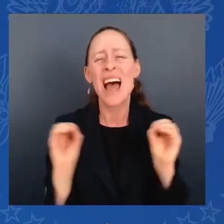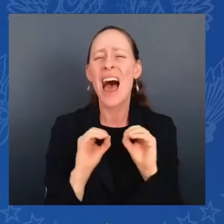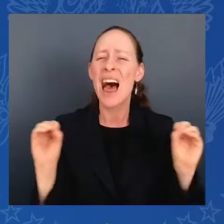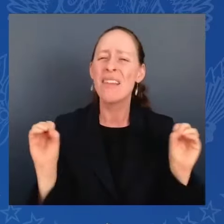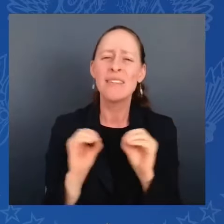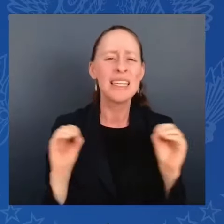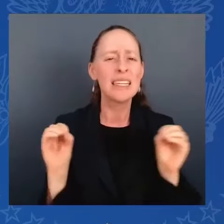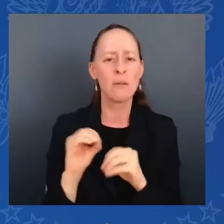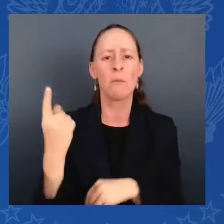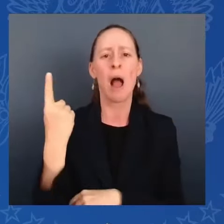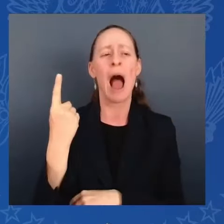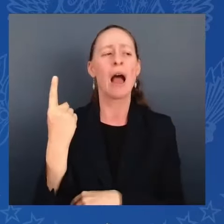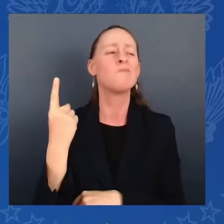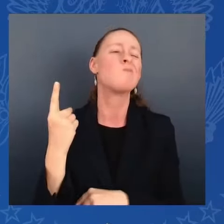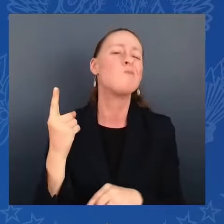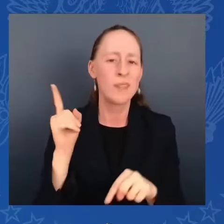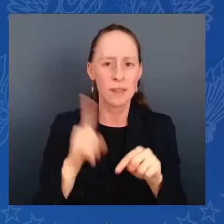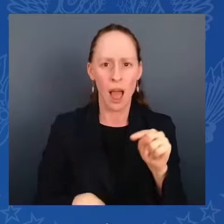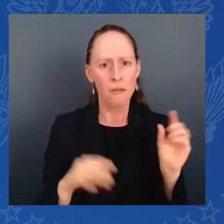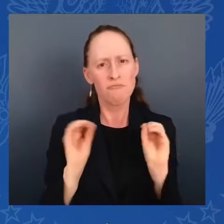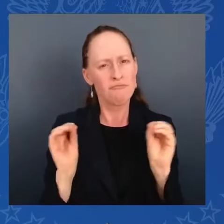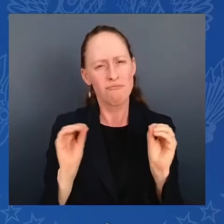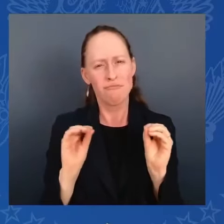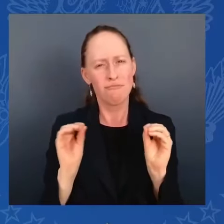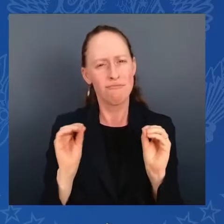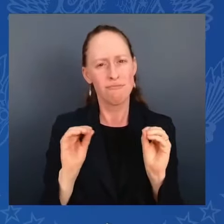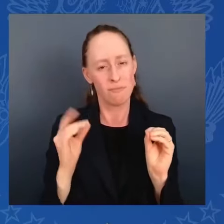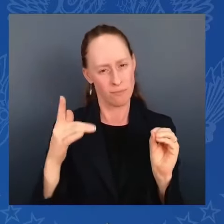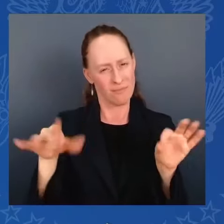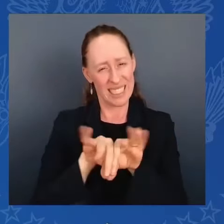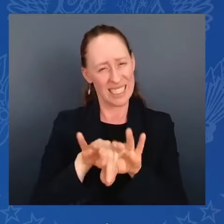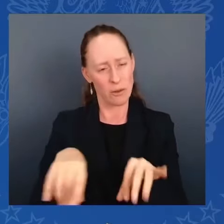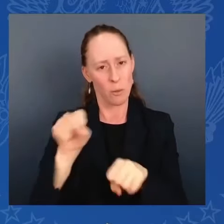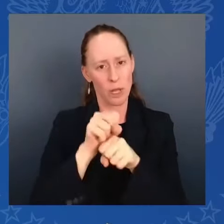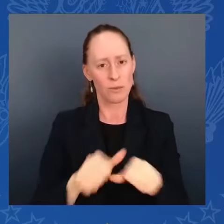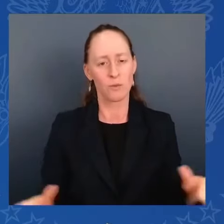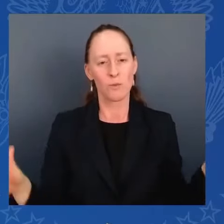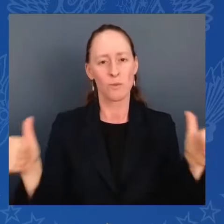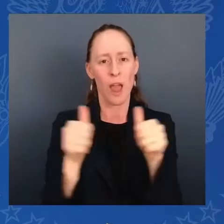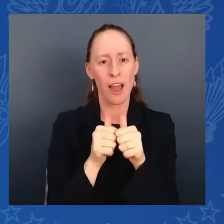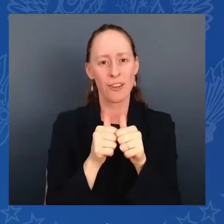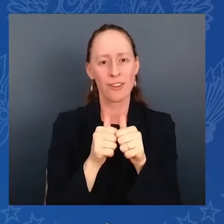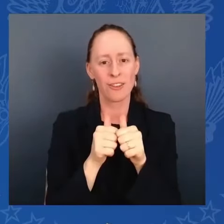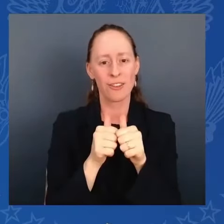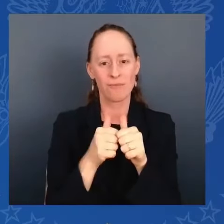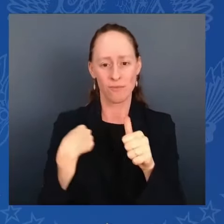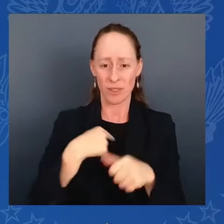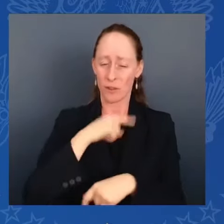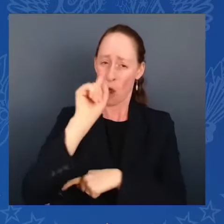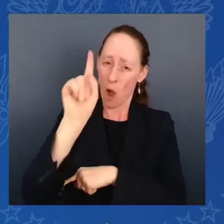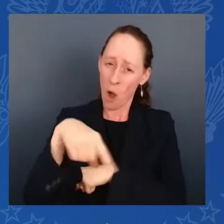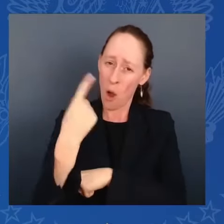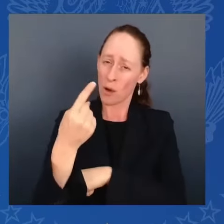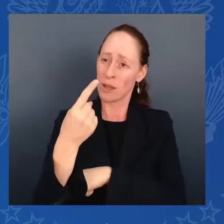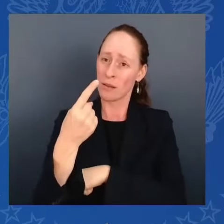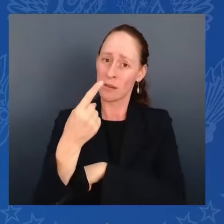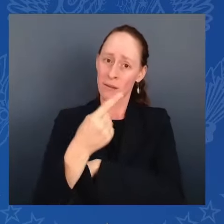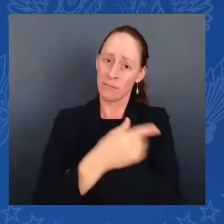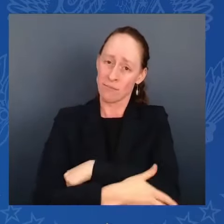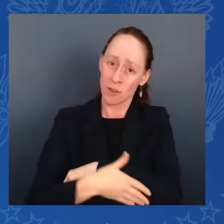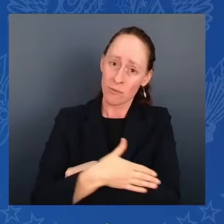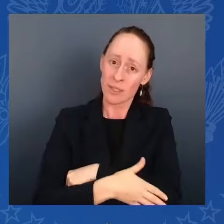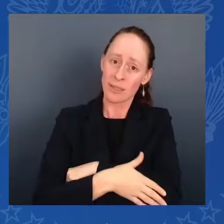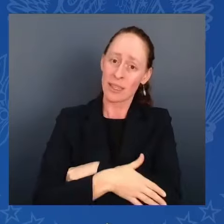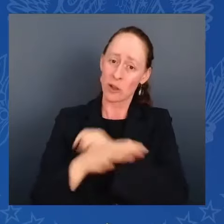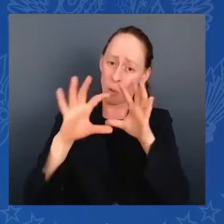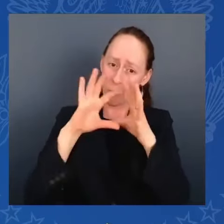do it together. Not a single thing. We're the only nation in the history of the world that has gone through every crisis and come out stronger